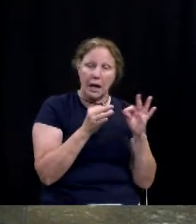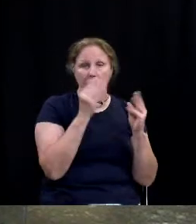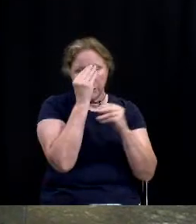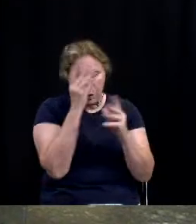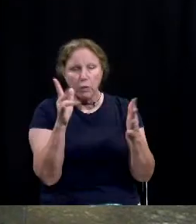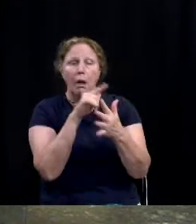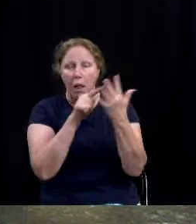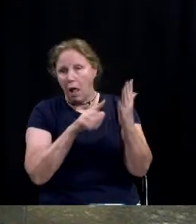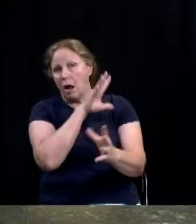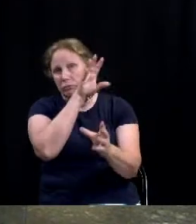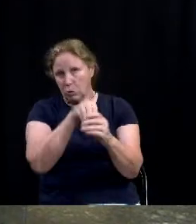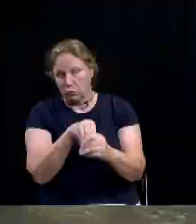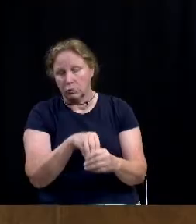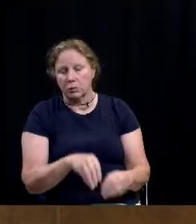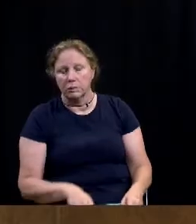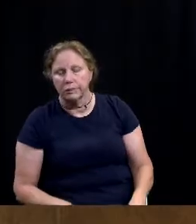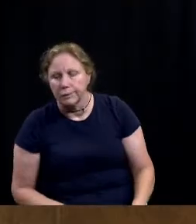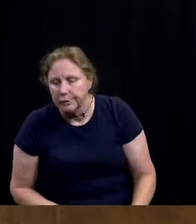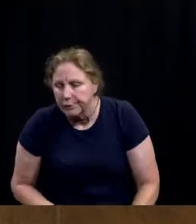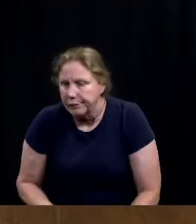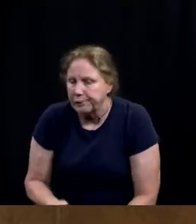all of that. Okay.